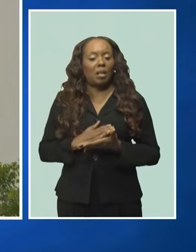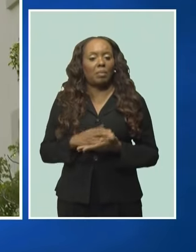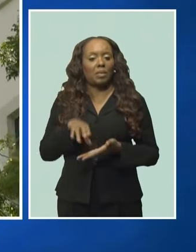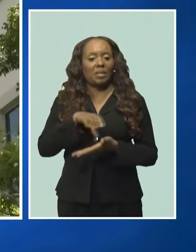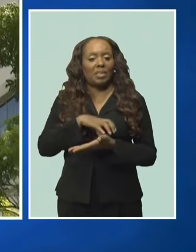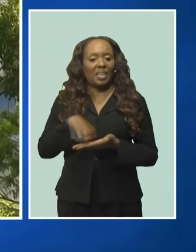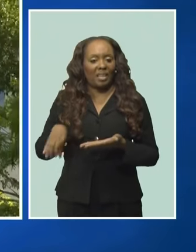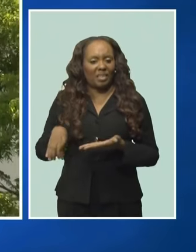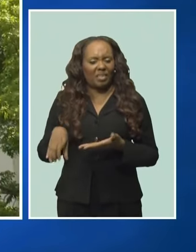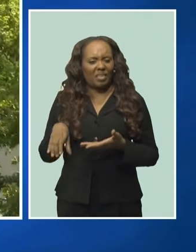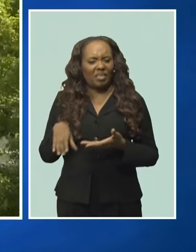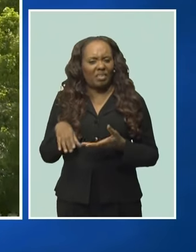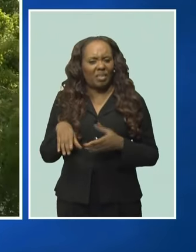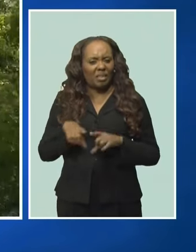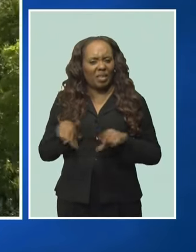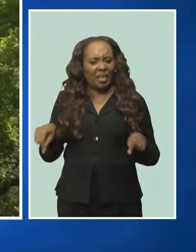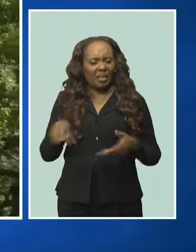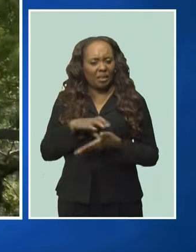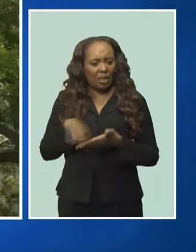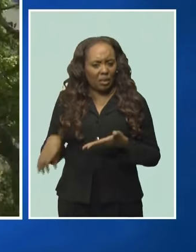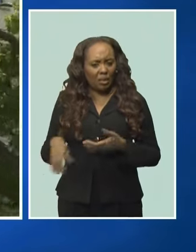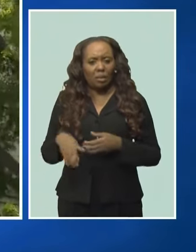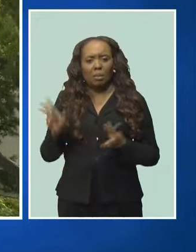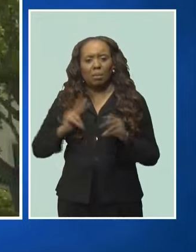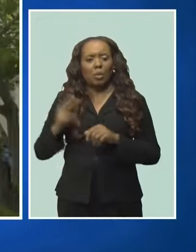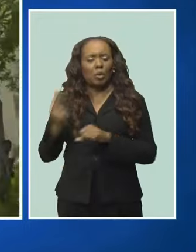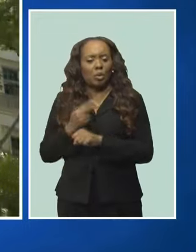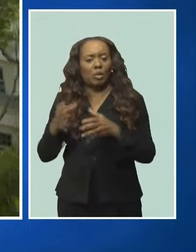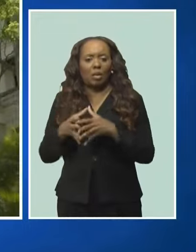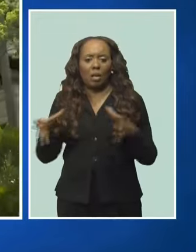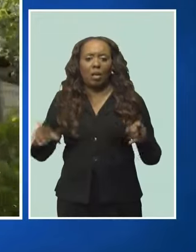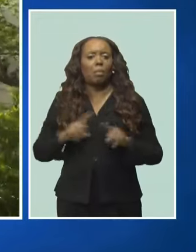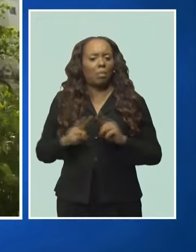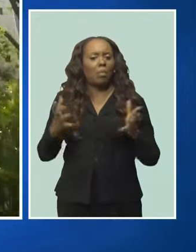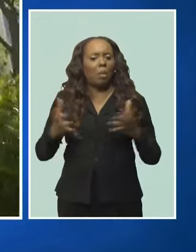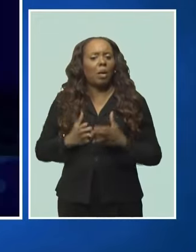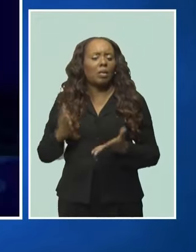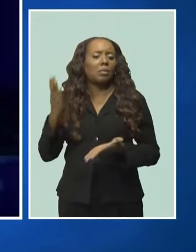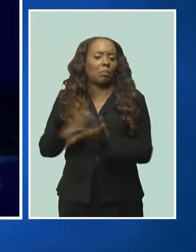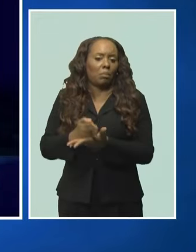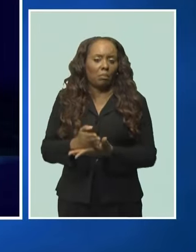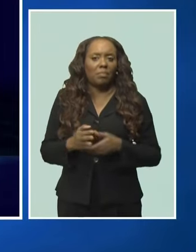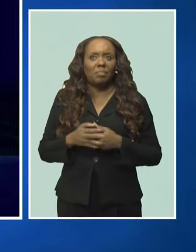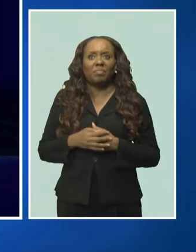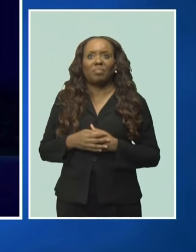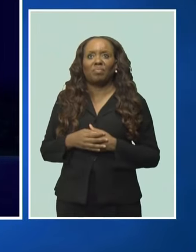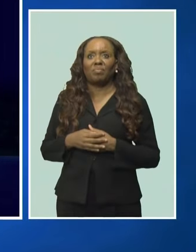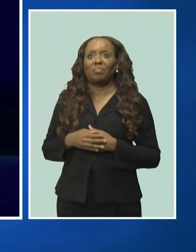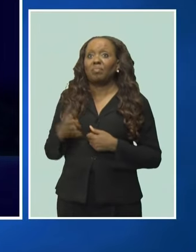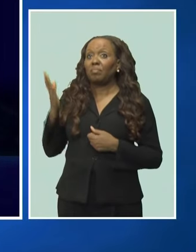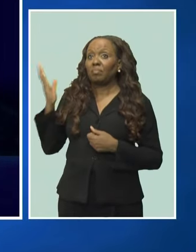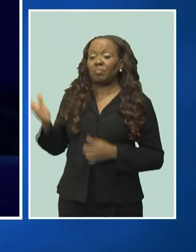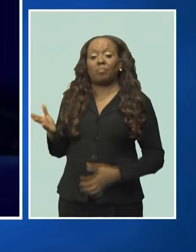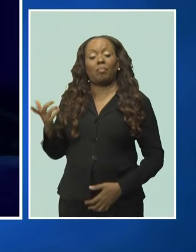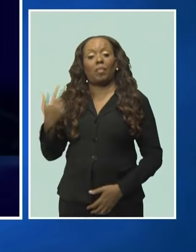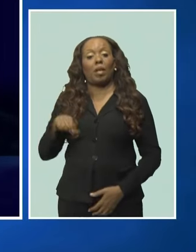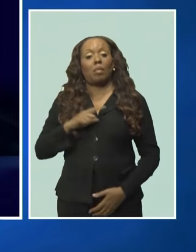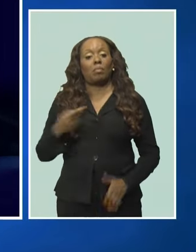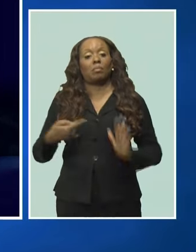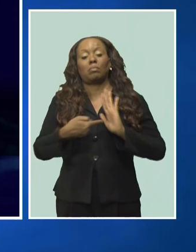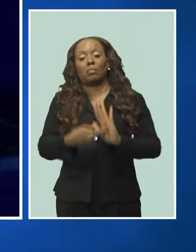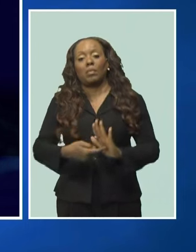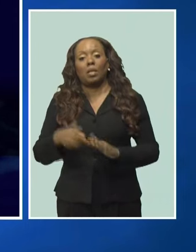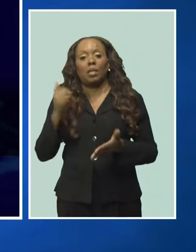frequently used by government, corporate, and business clients. This innovative offering is reflective of the bank's